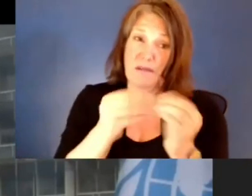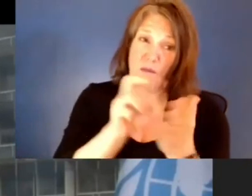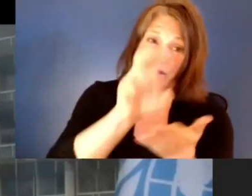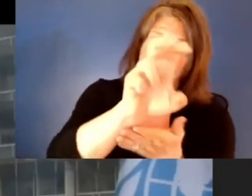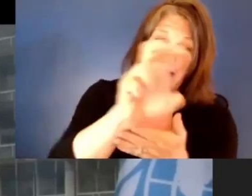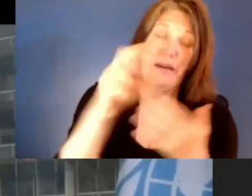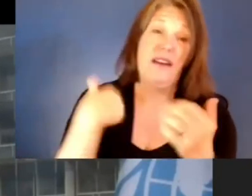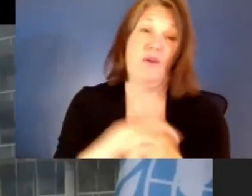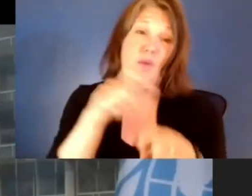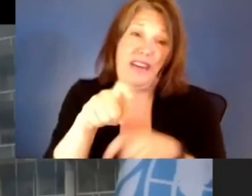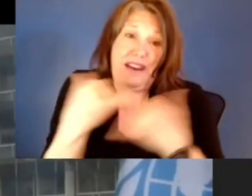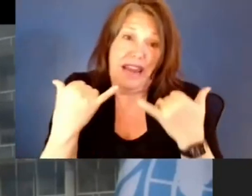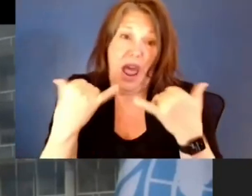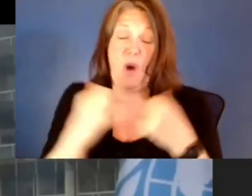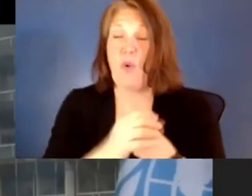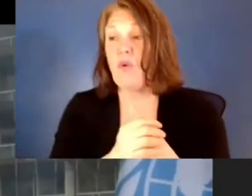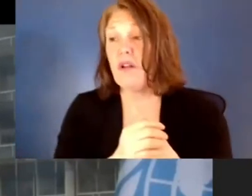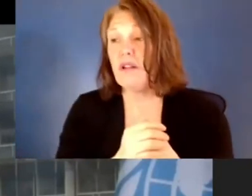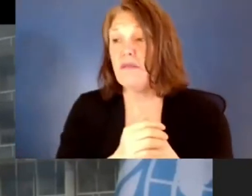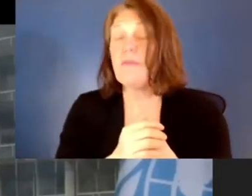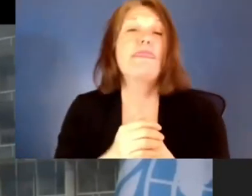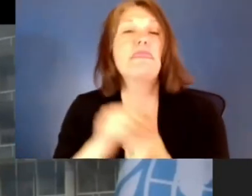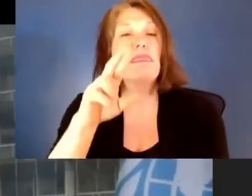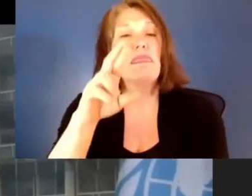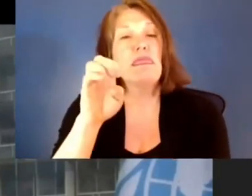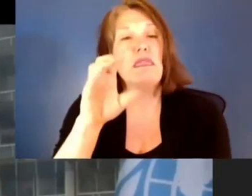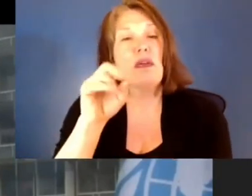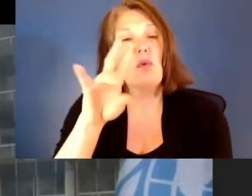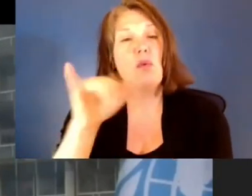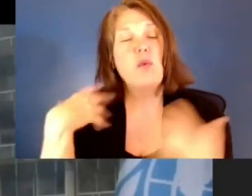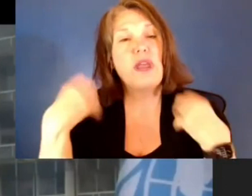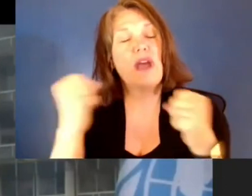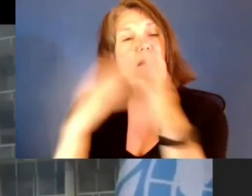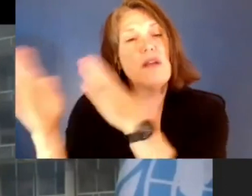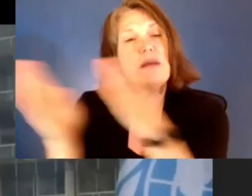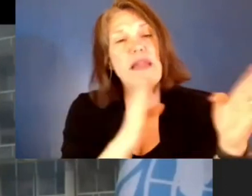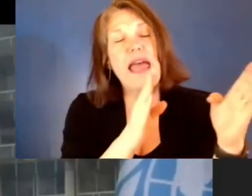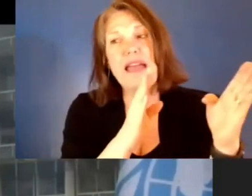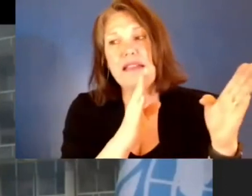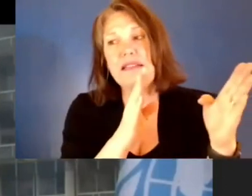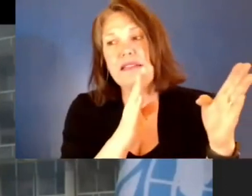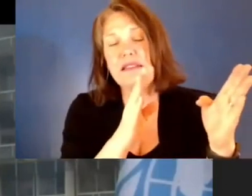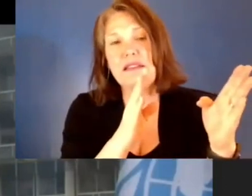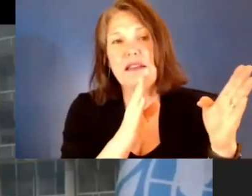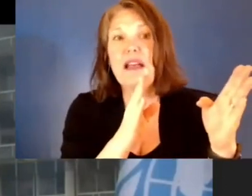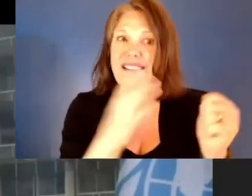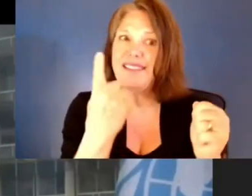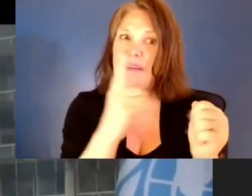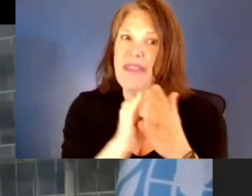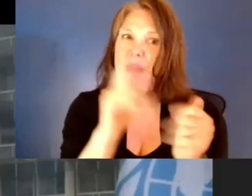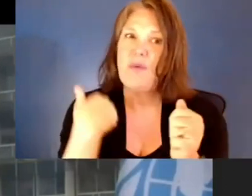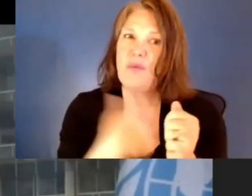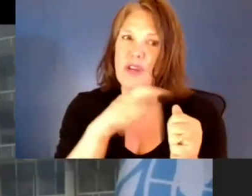Recovery plans are a window of opportunity in this respect and one we should not miss. This was a message